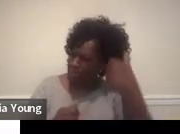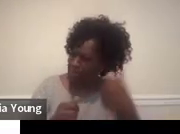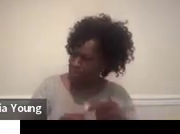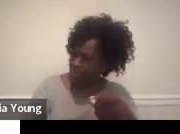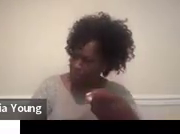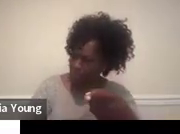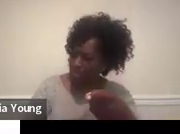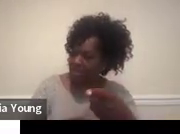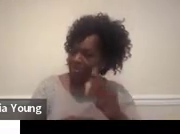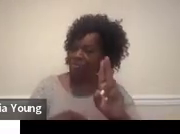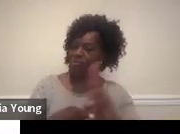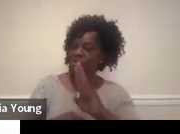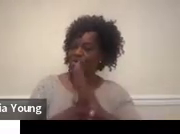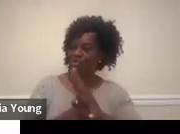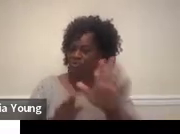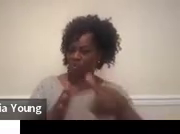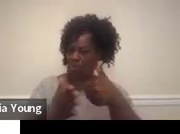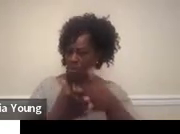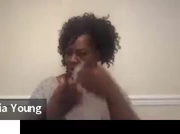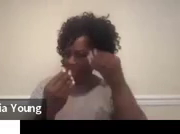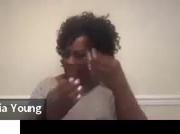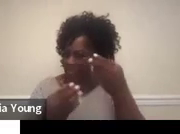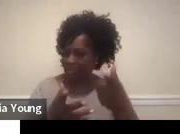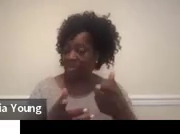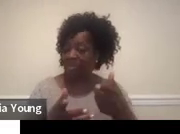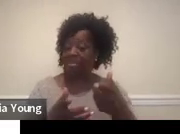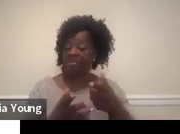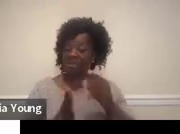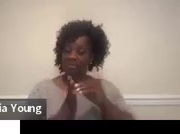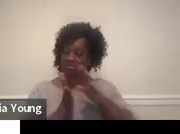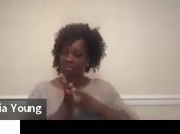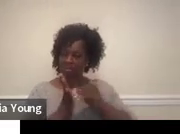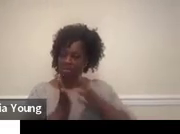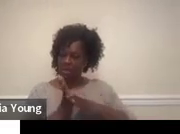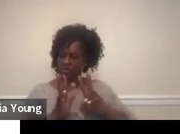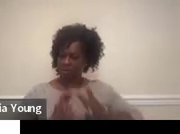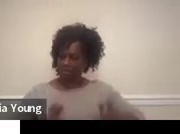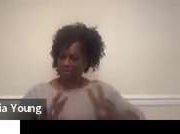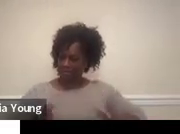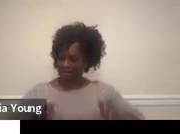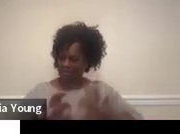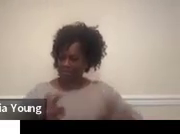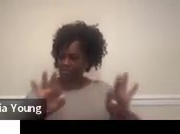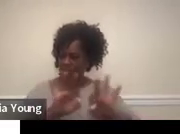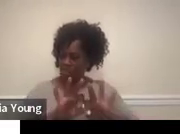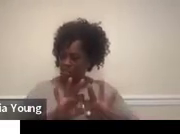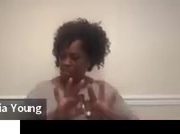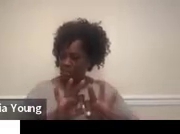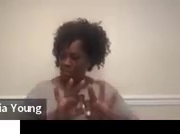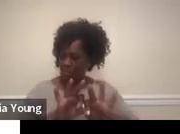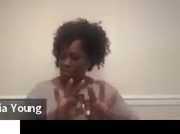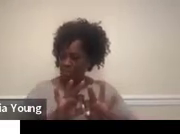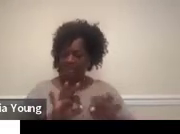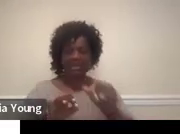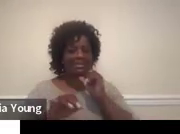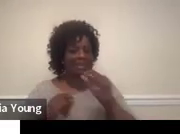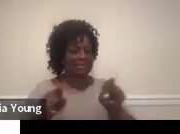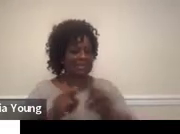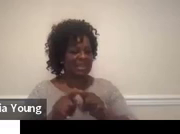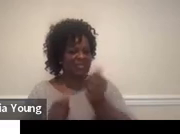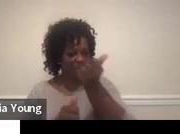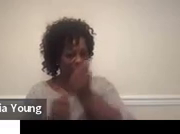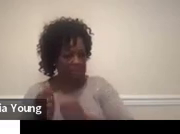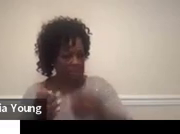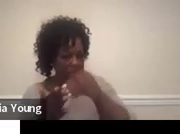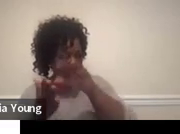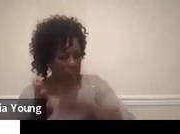want to use the information that you get from the transition assessment. So what it's not, it's not the same for all students. It